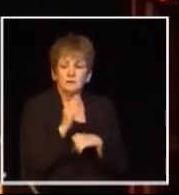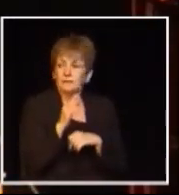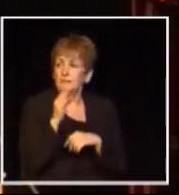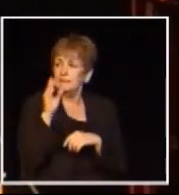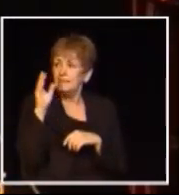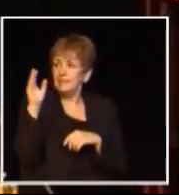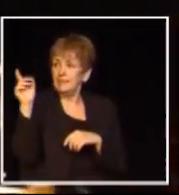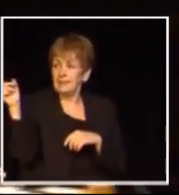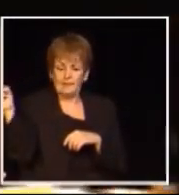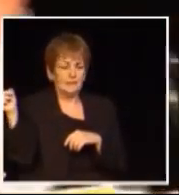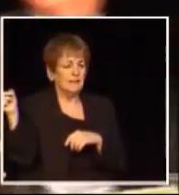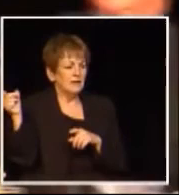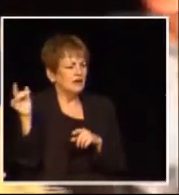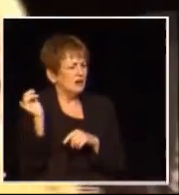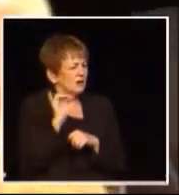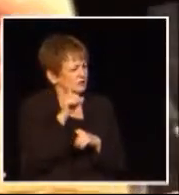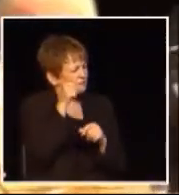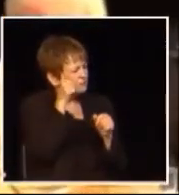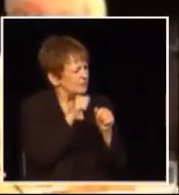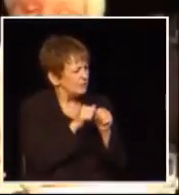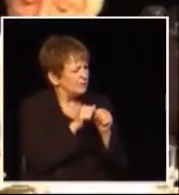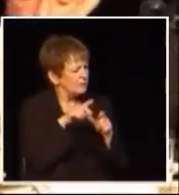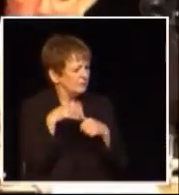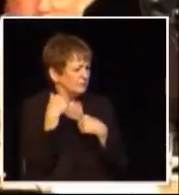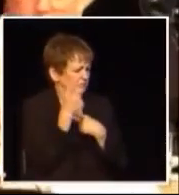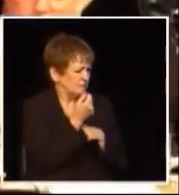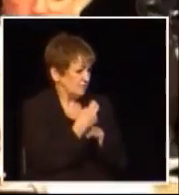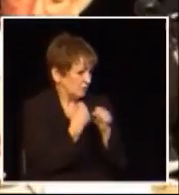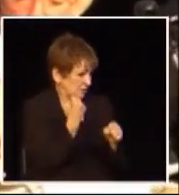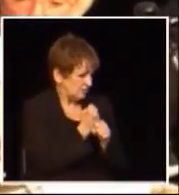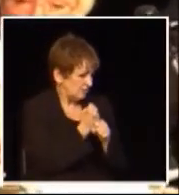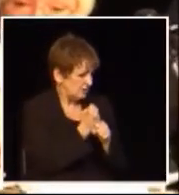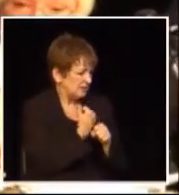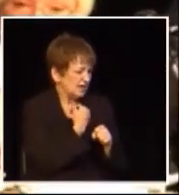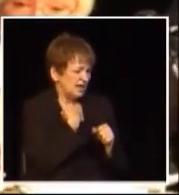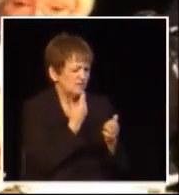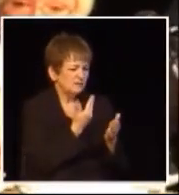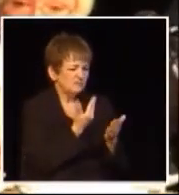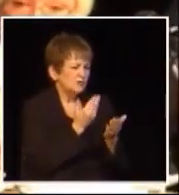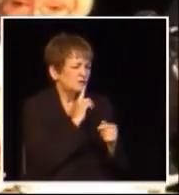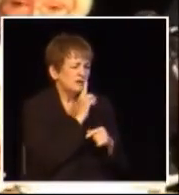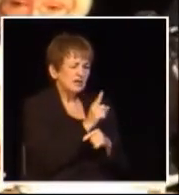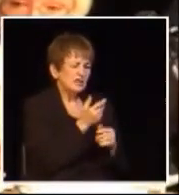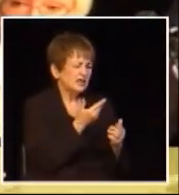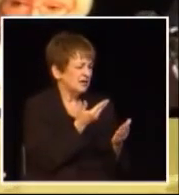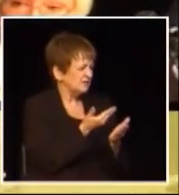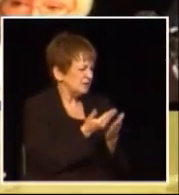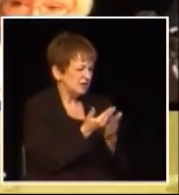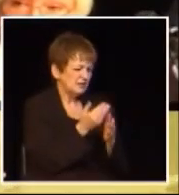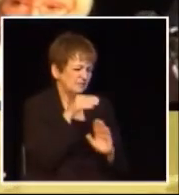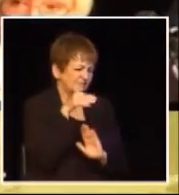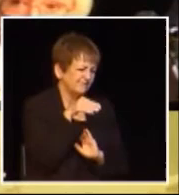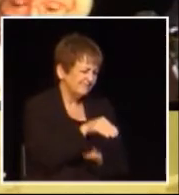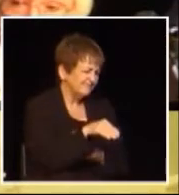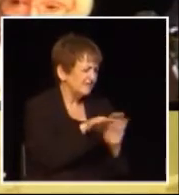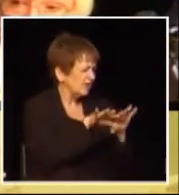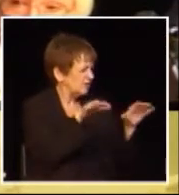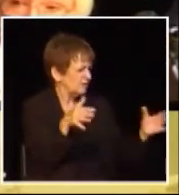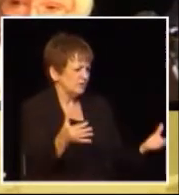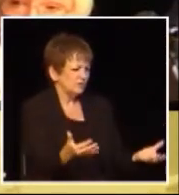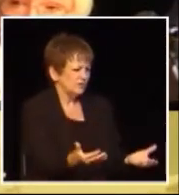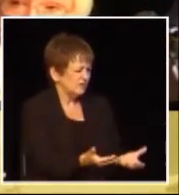we also have to remember that the last few years the there's been a worldwide recession so